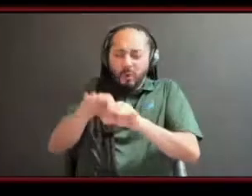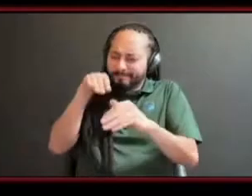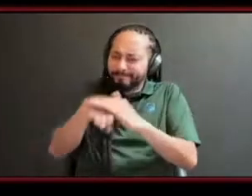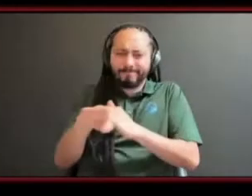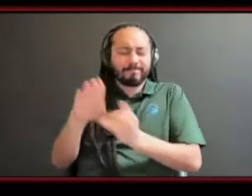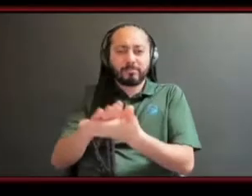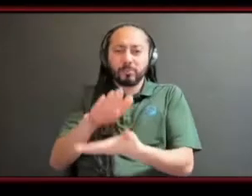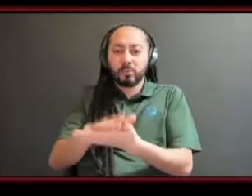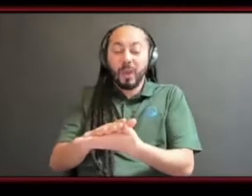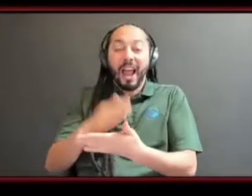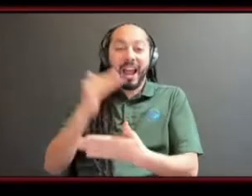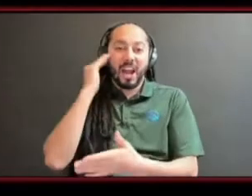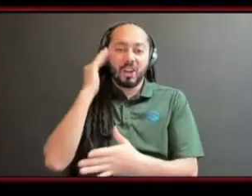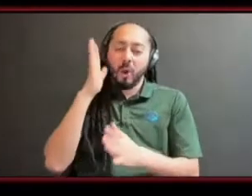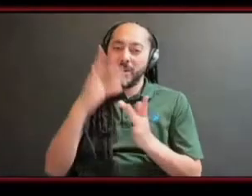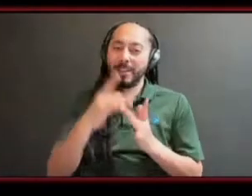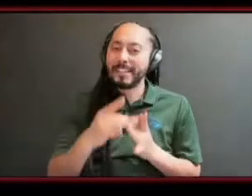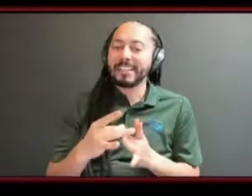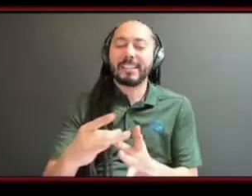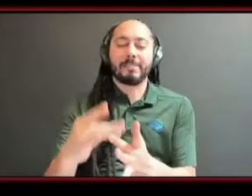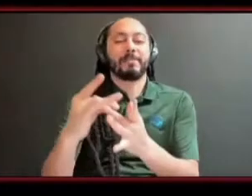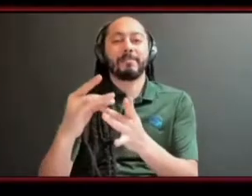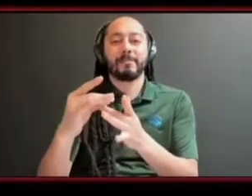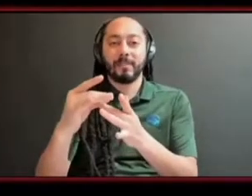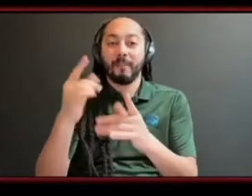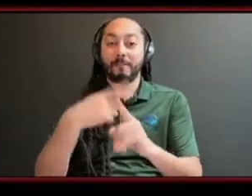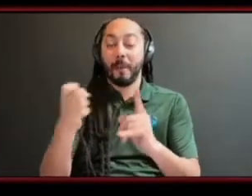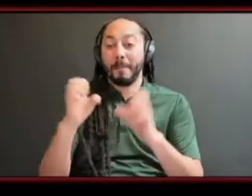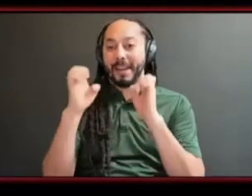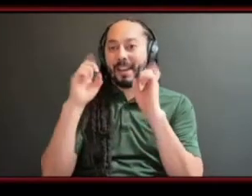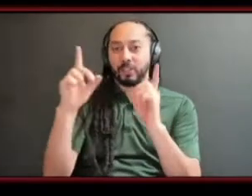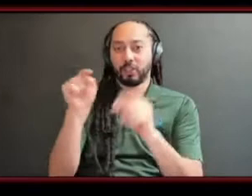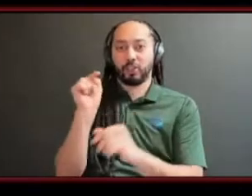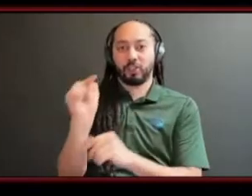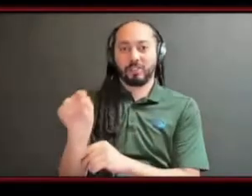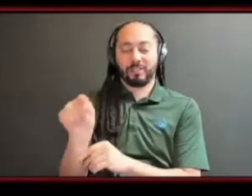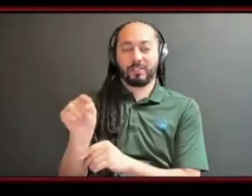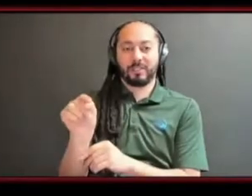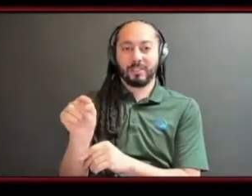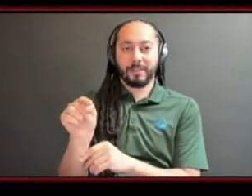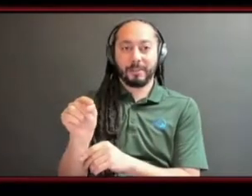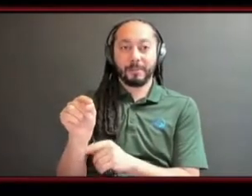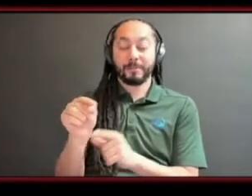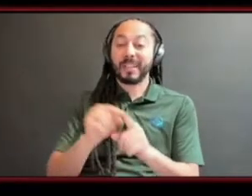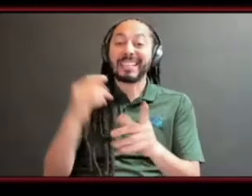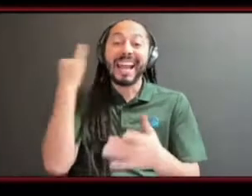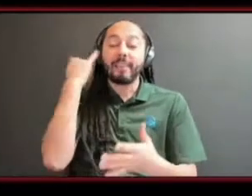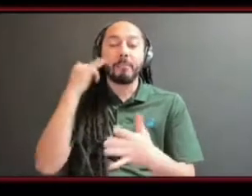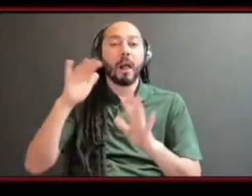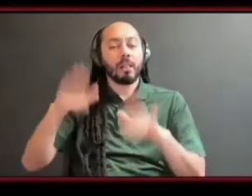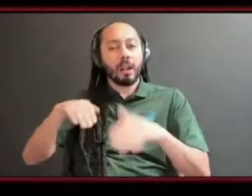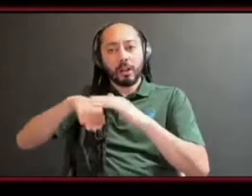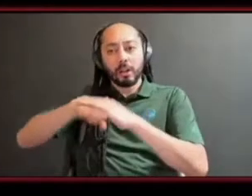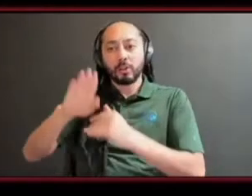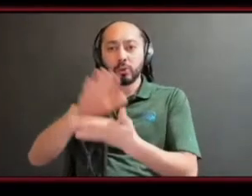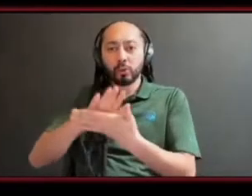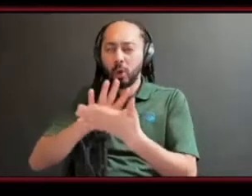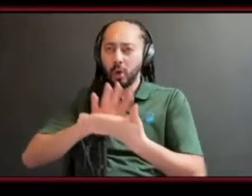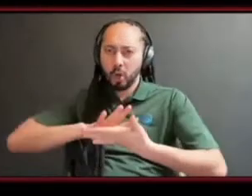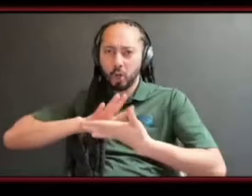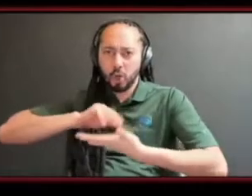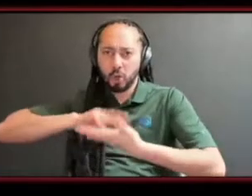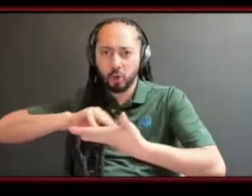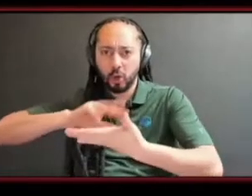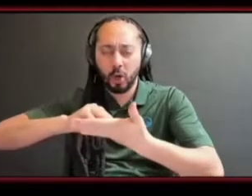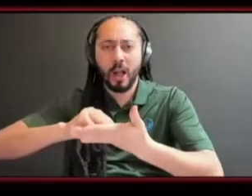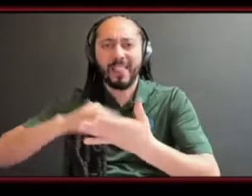that it's going to take me places with just just from the educational aspect because if i like if i didn't know all the stuff i knew that i learned from school or the people that